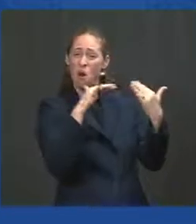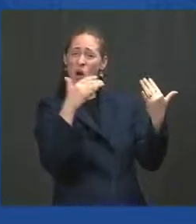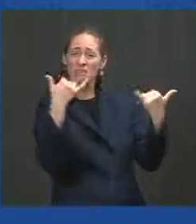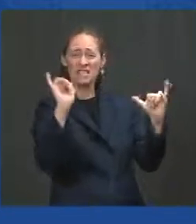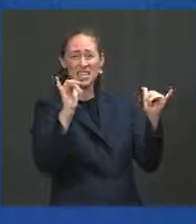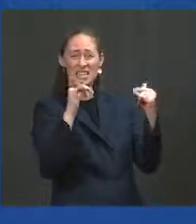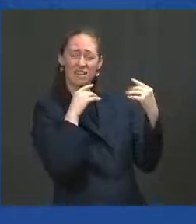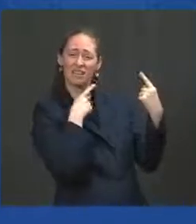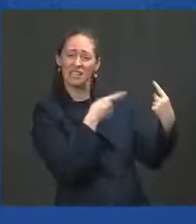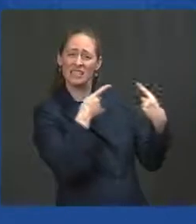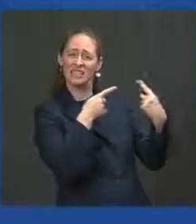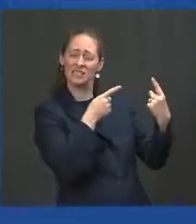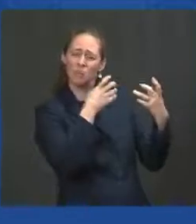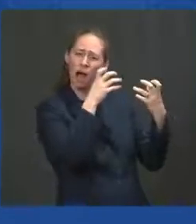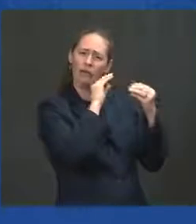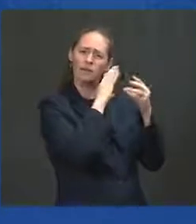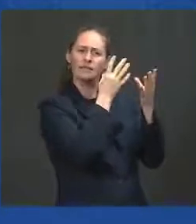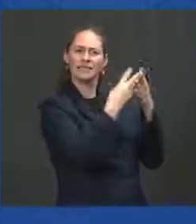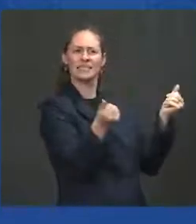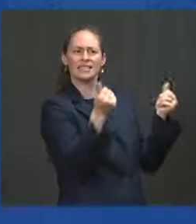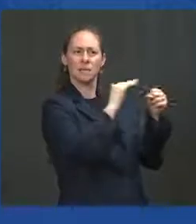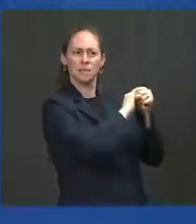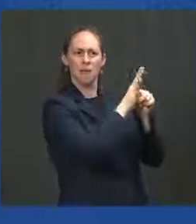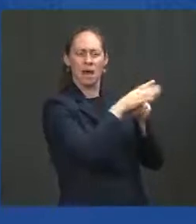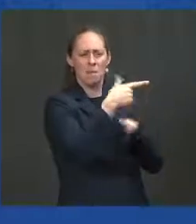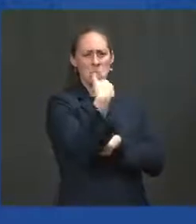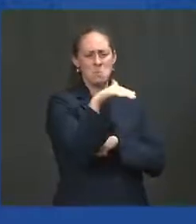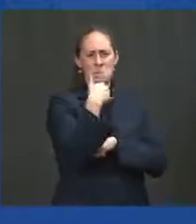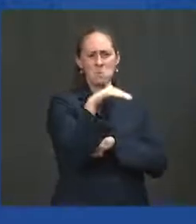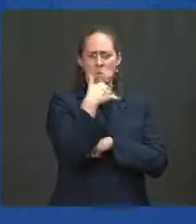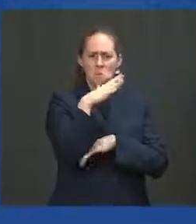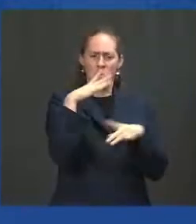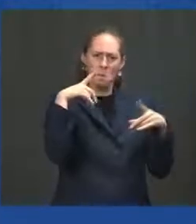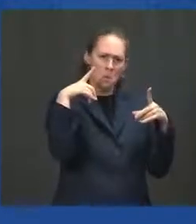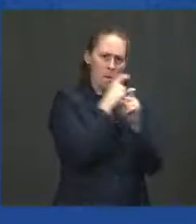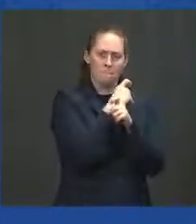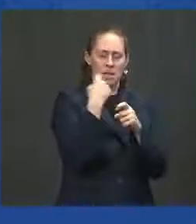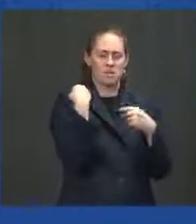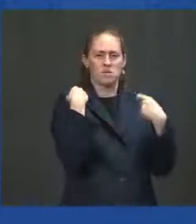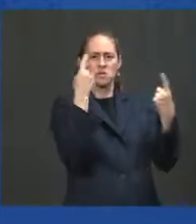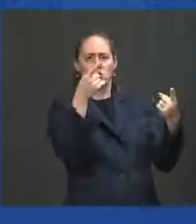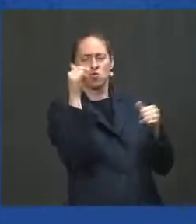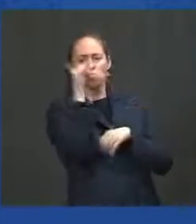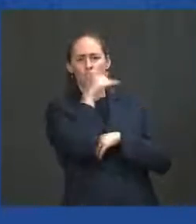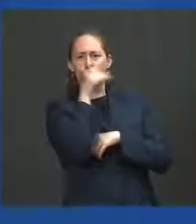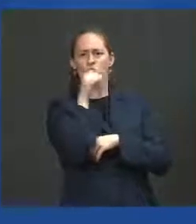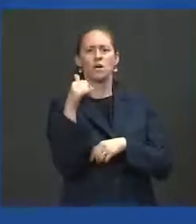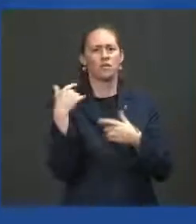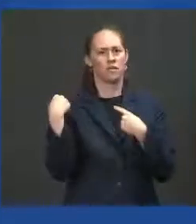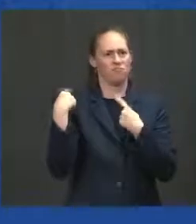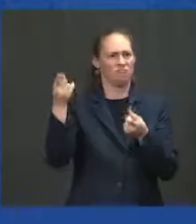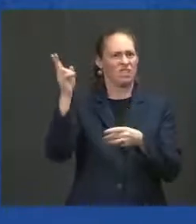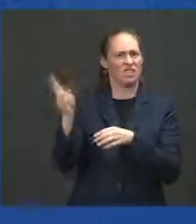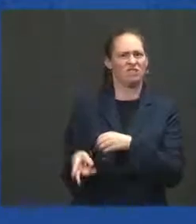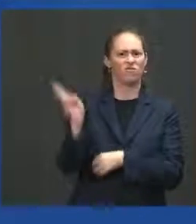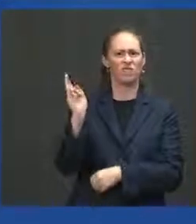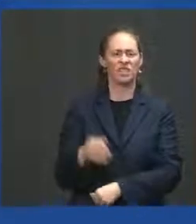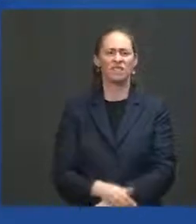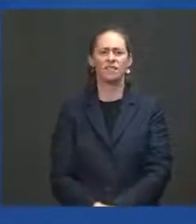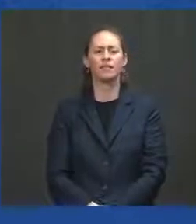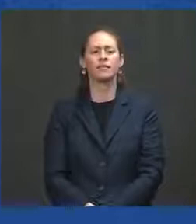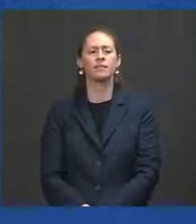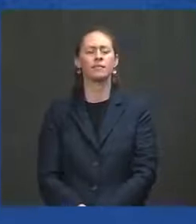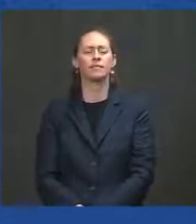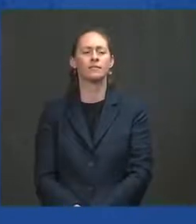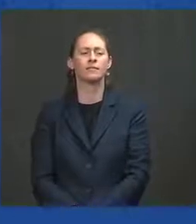It's one of the biggest and most complicated challenges in our history. And it's based on an unparalleled vaccination program